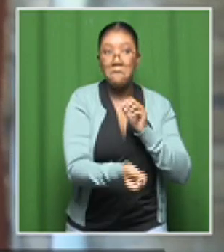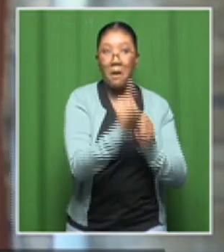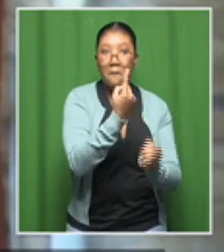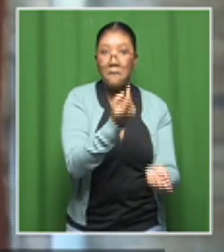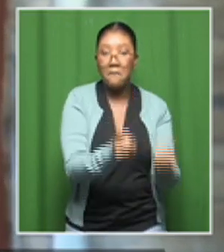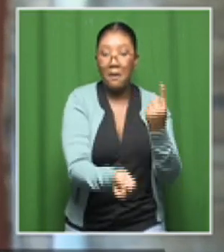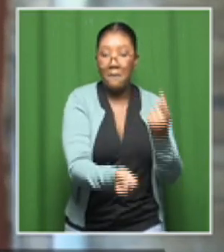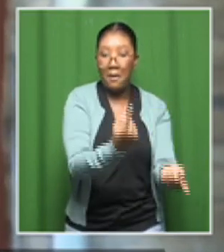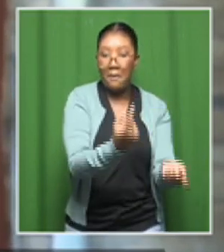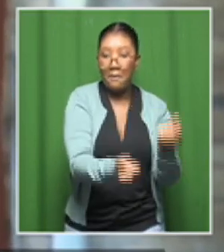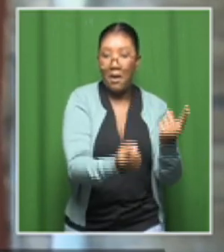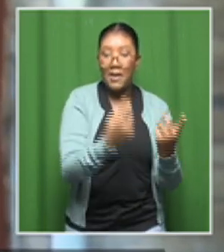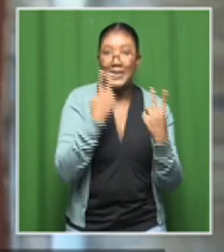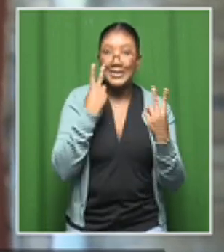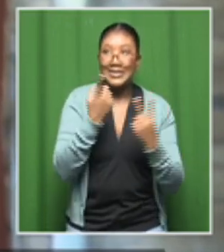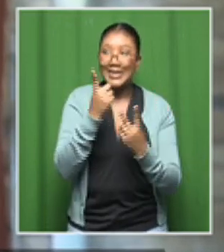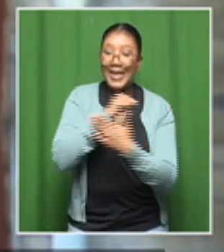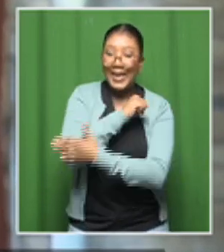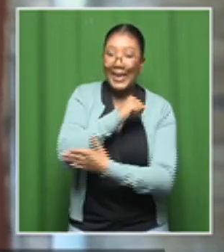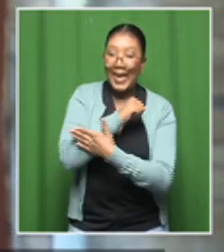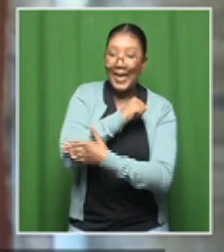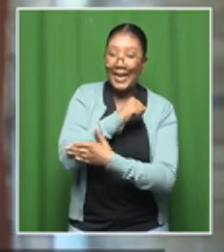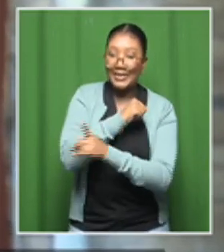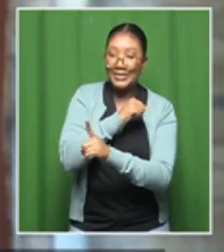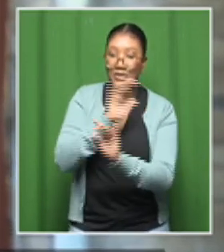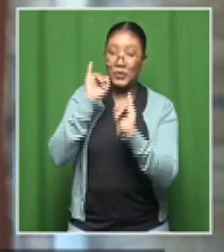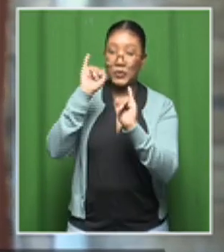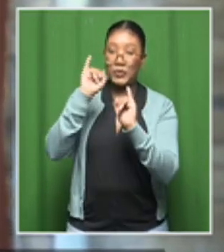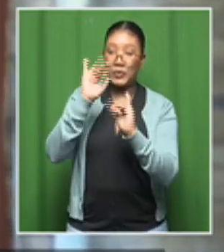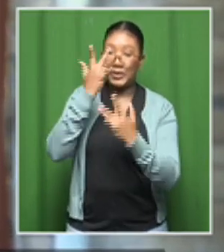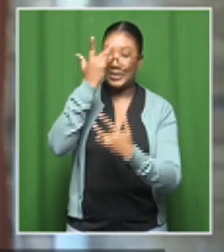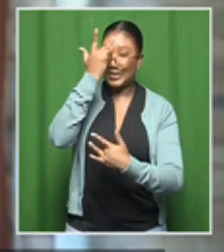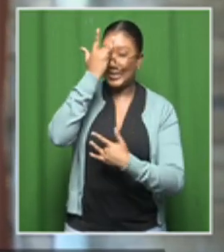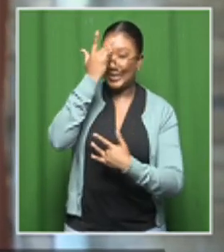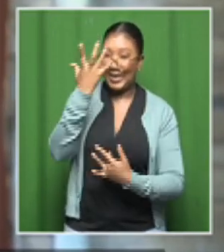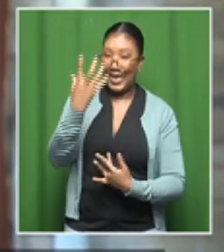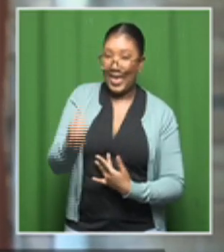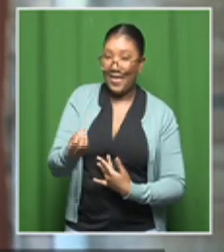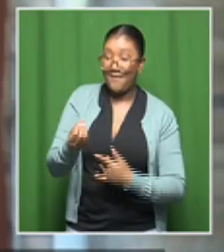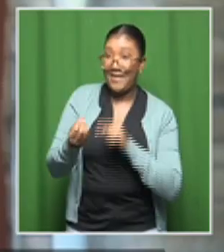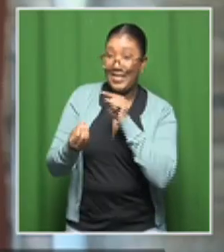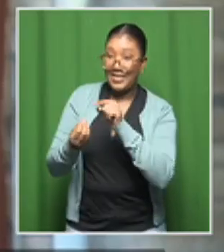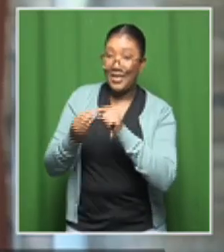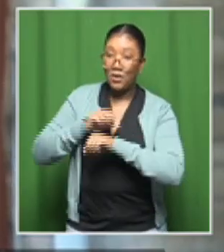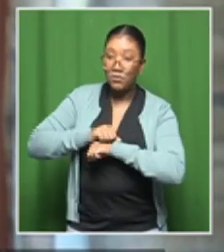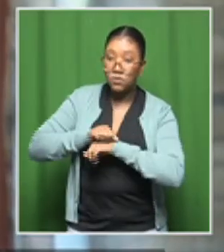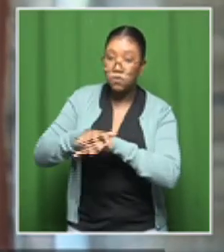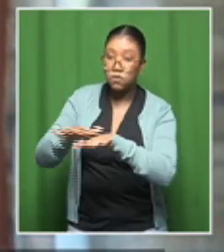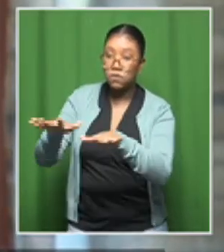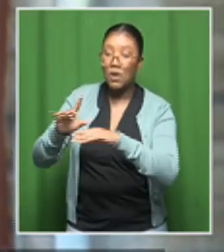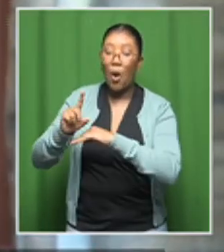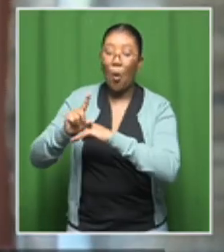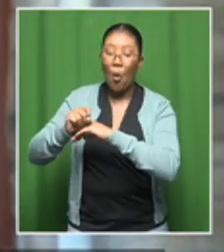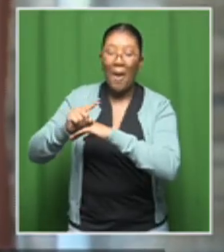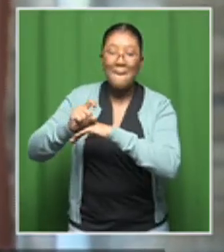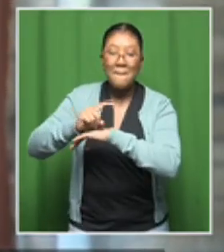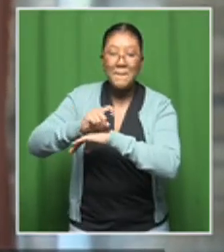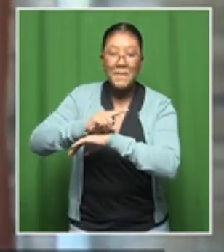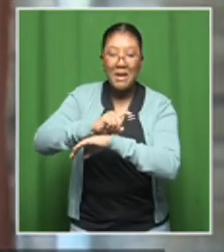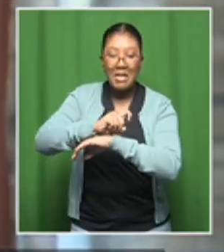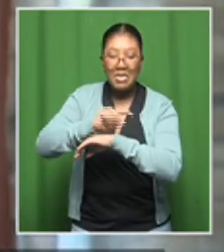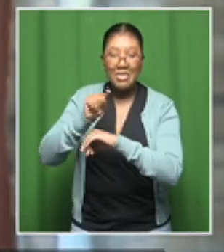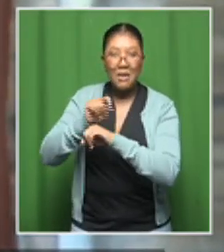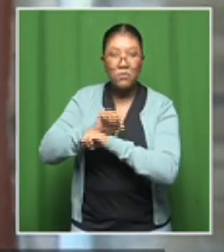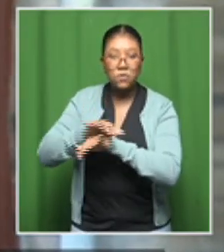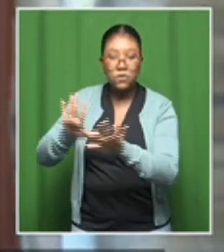have very high levels of these infections, particularly the worm infections, were actually displaying